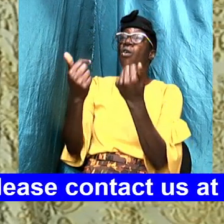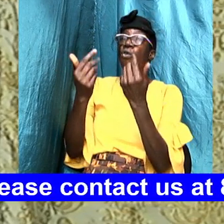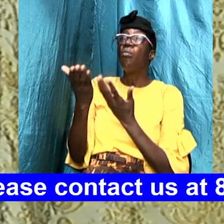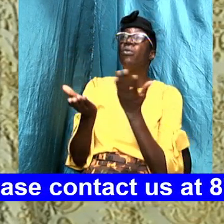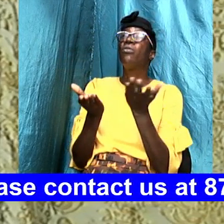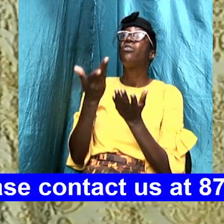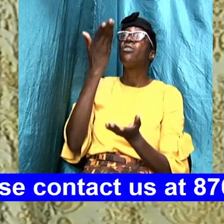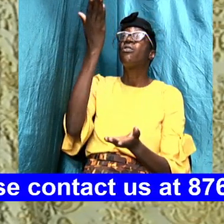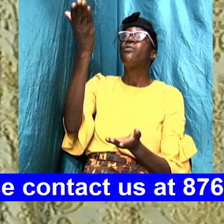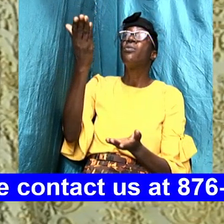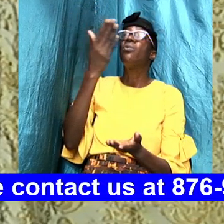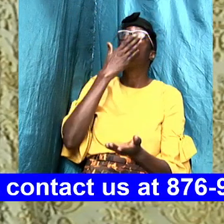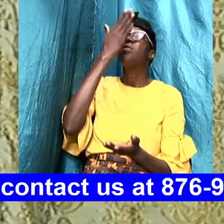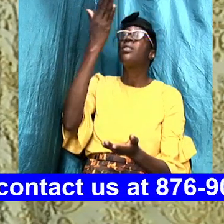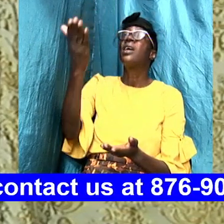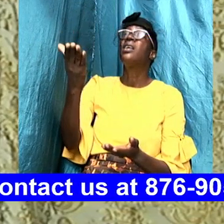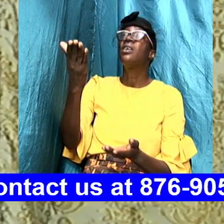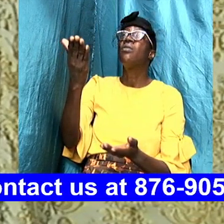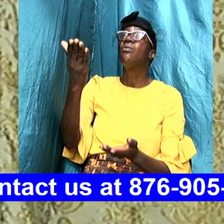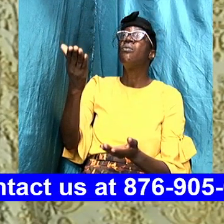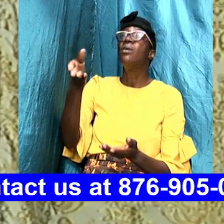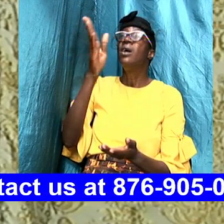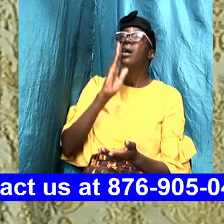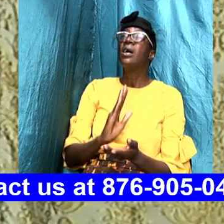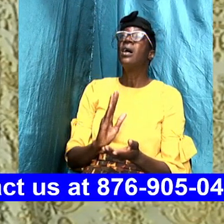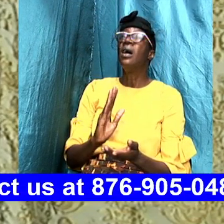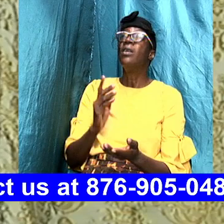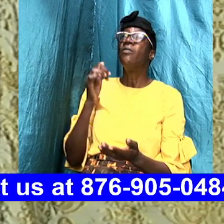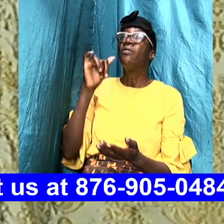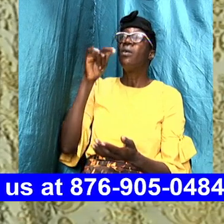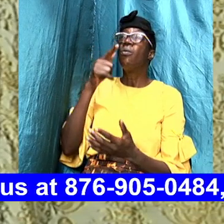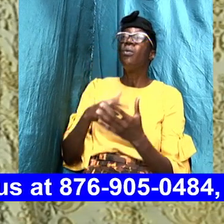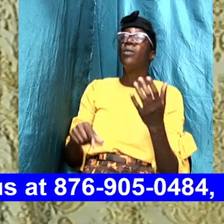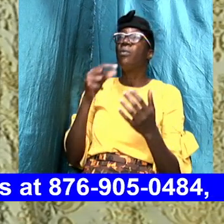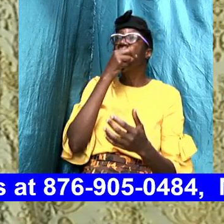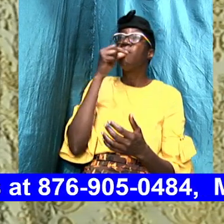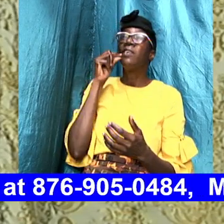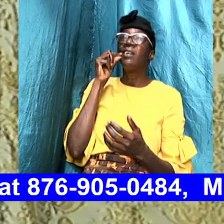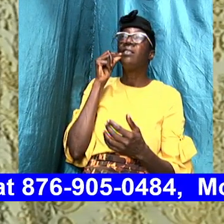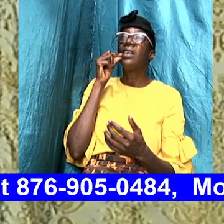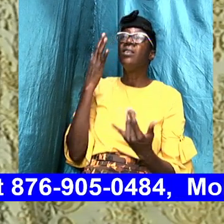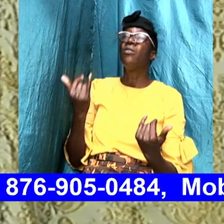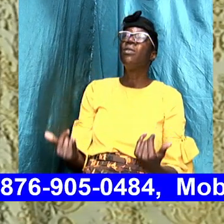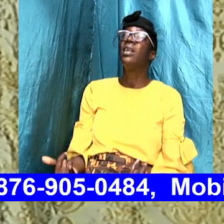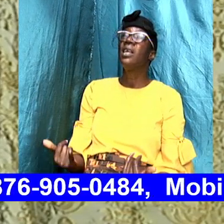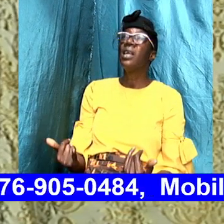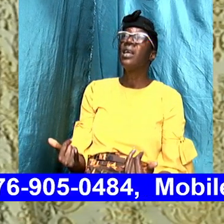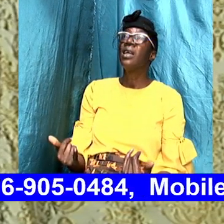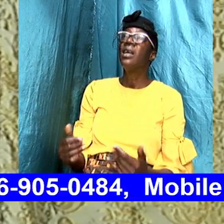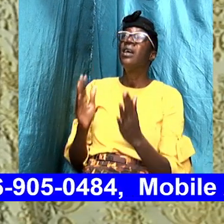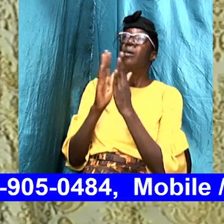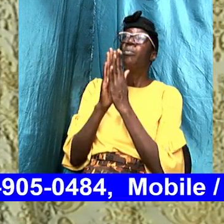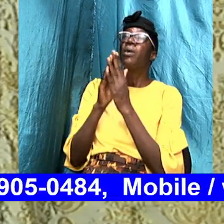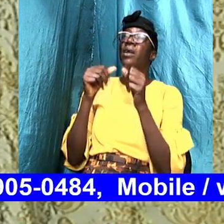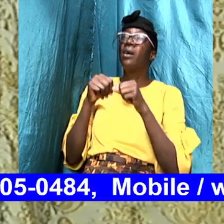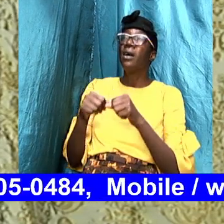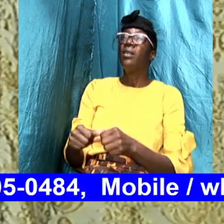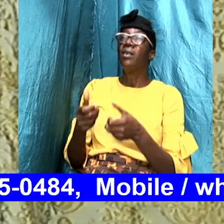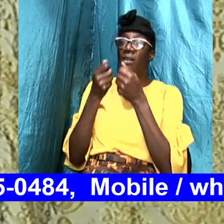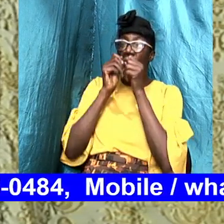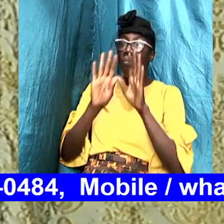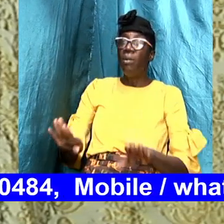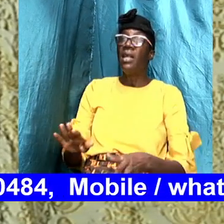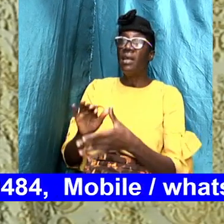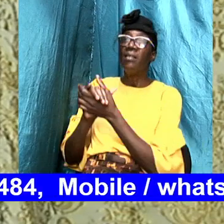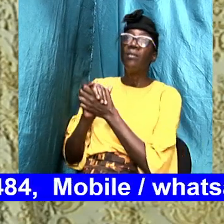to serve you we thank you God for that which we have fasted for today God we pray that you continue to bless the